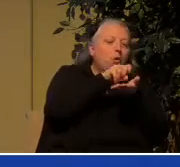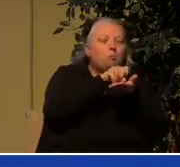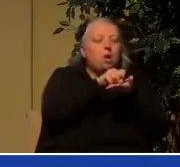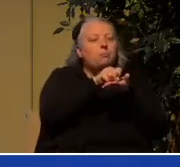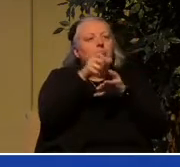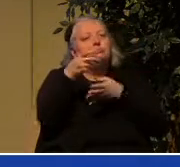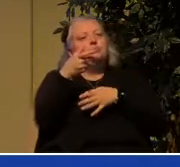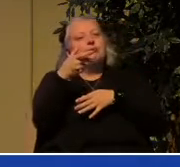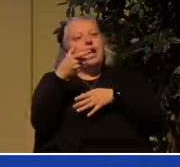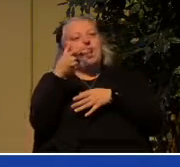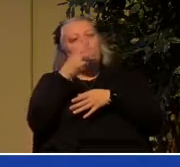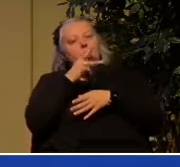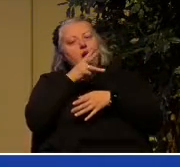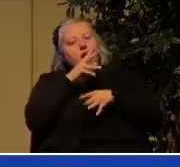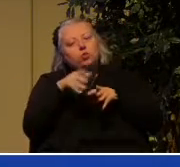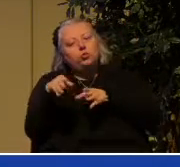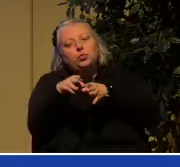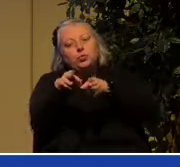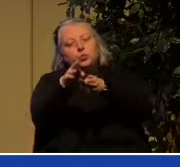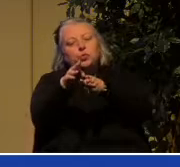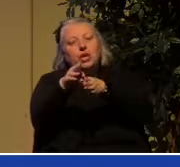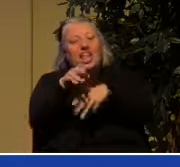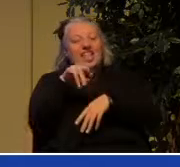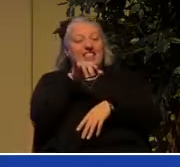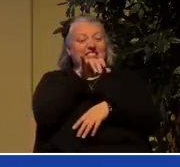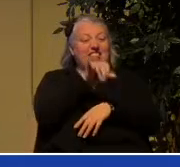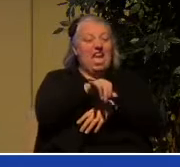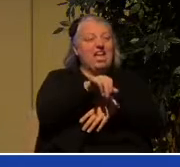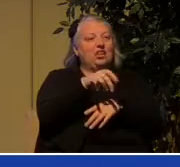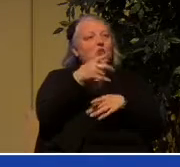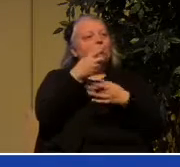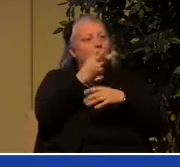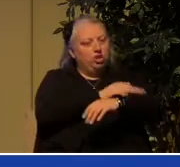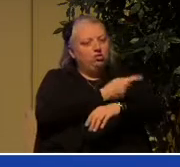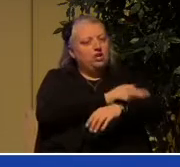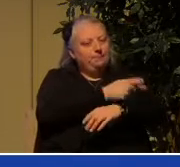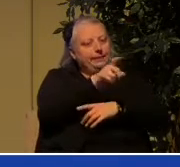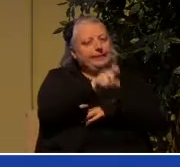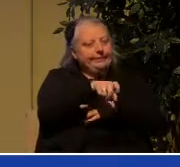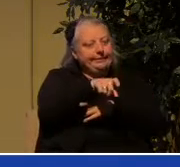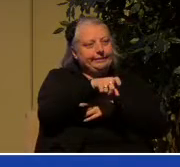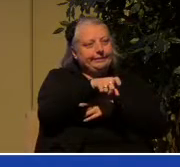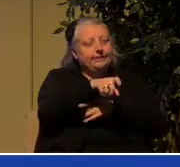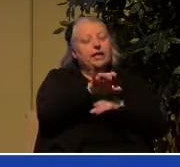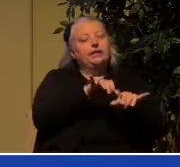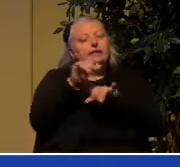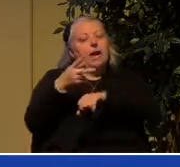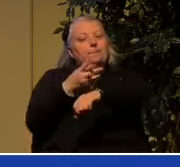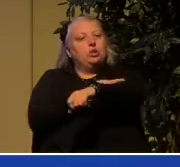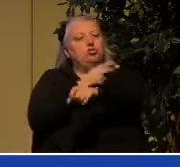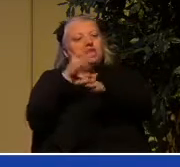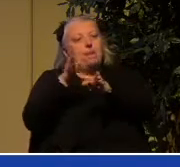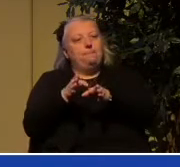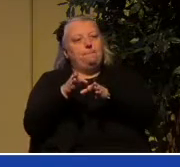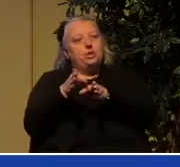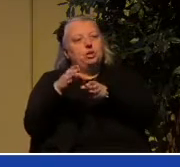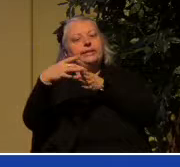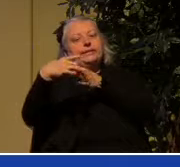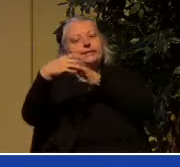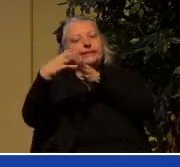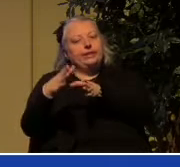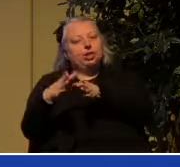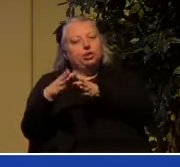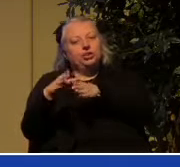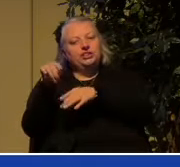righteousness and does all of the things that sheep need. So shepherds or leaders in